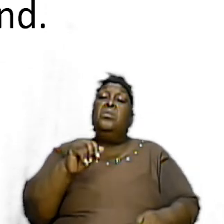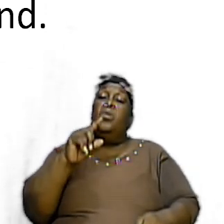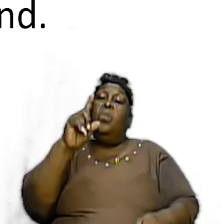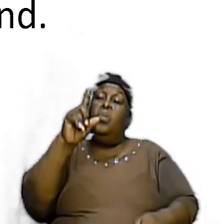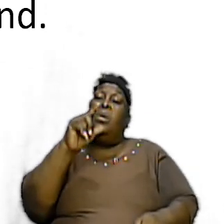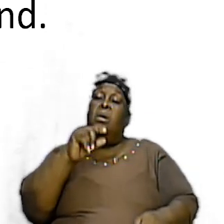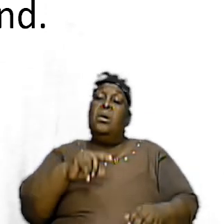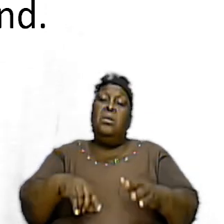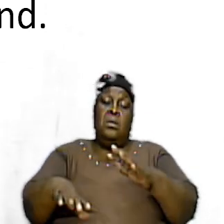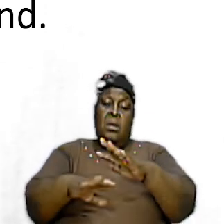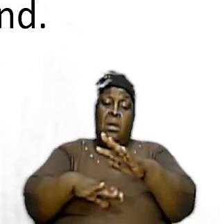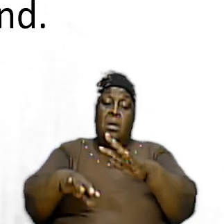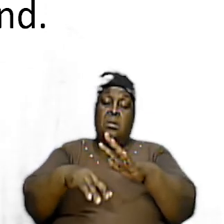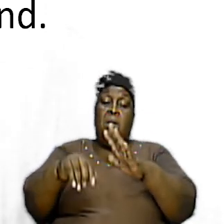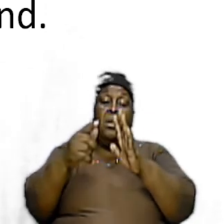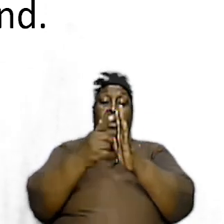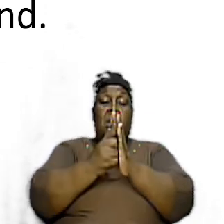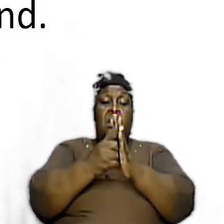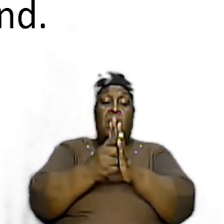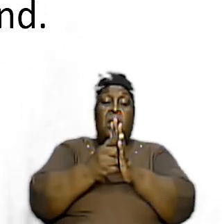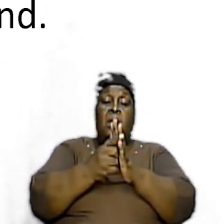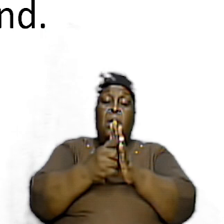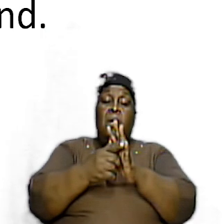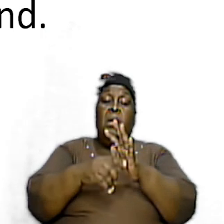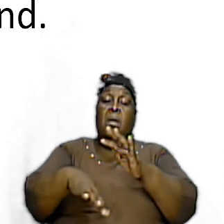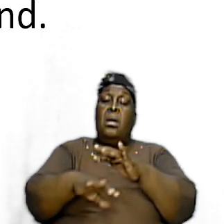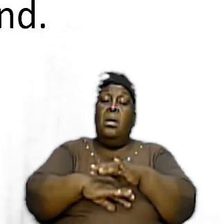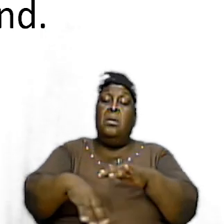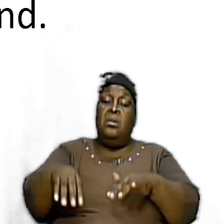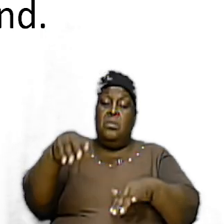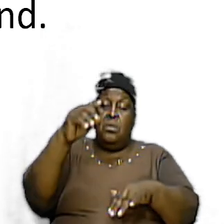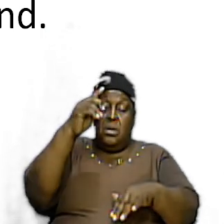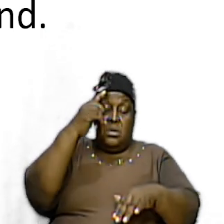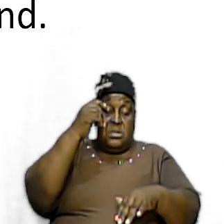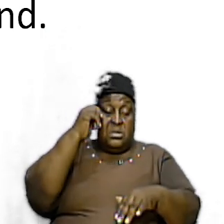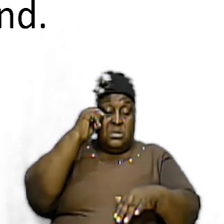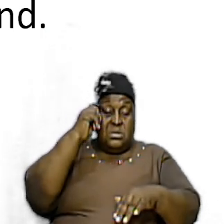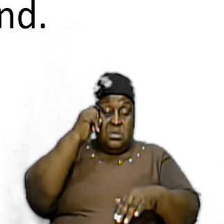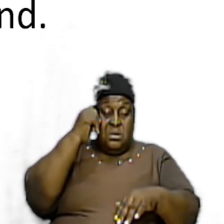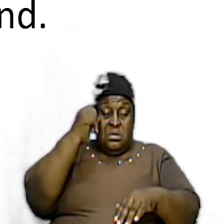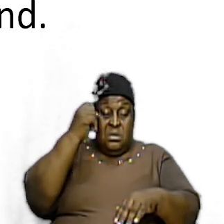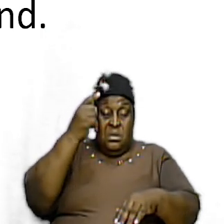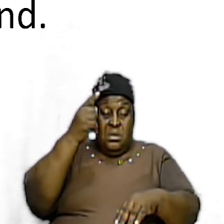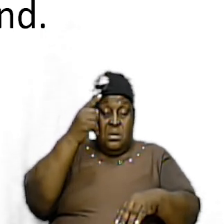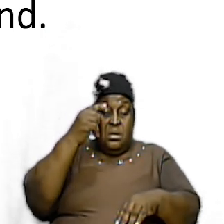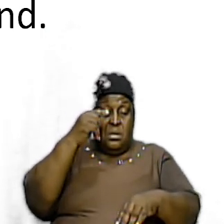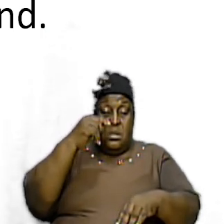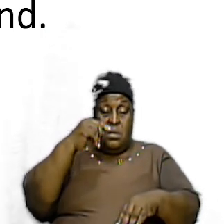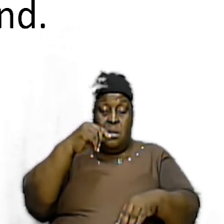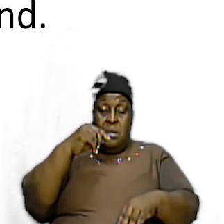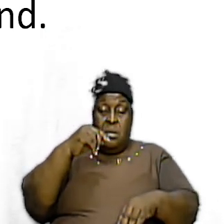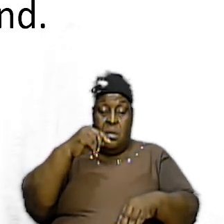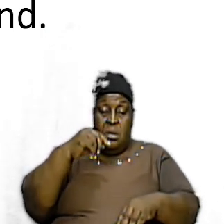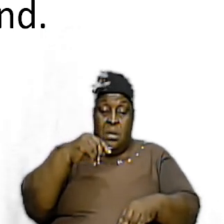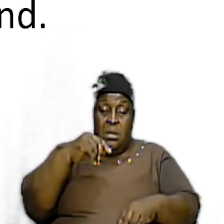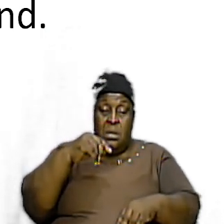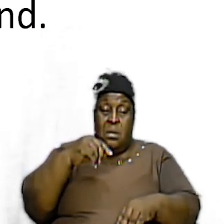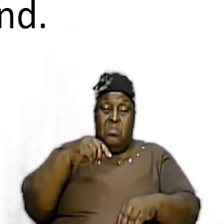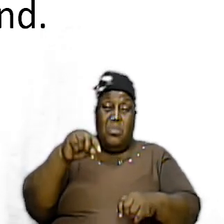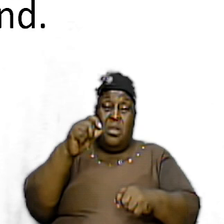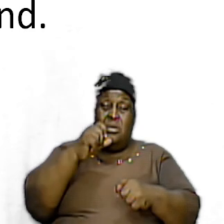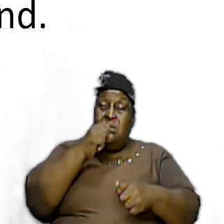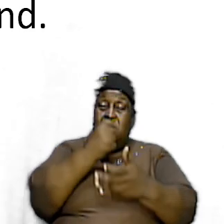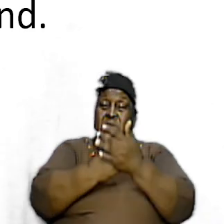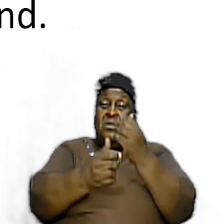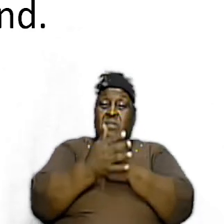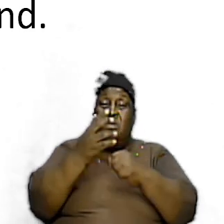law but under grace except that one is not carrying out the sacrifices of the old animals but the sacrifice of the Lamb the true Lamb of